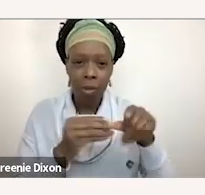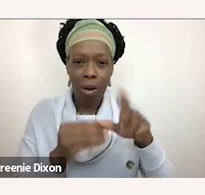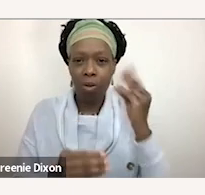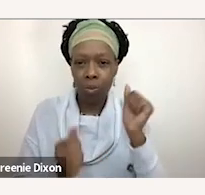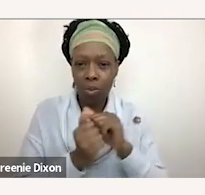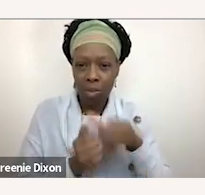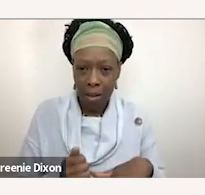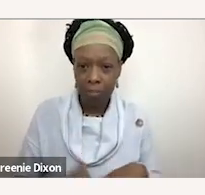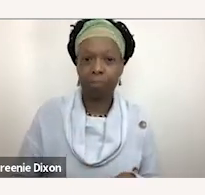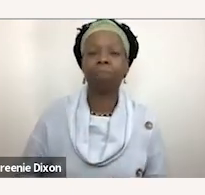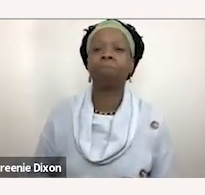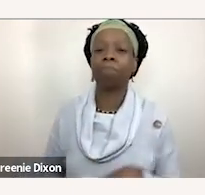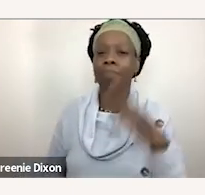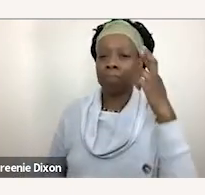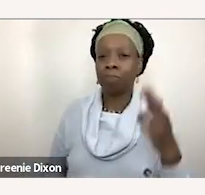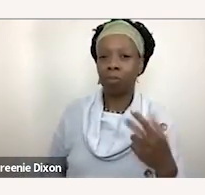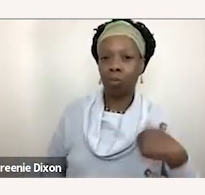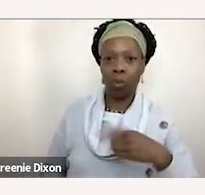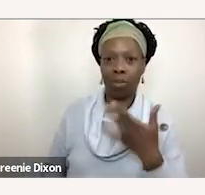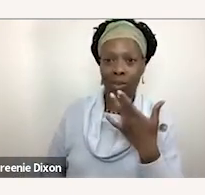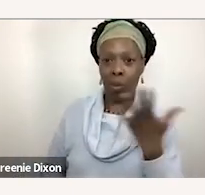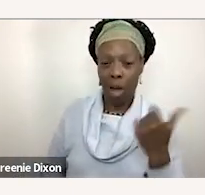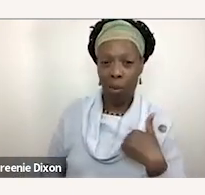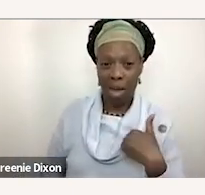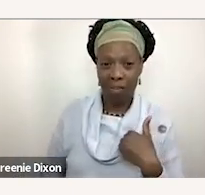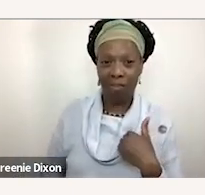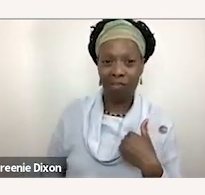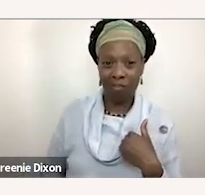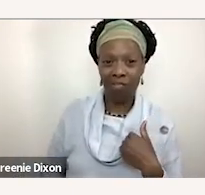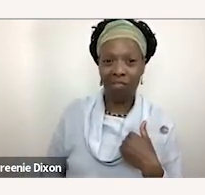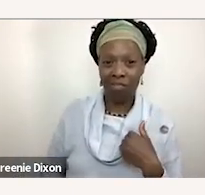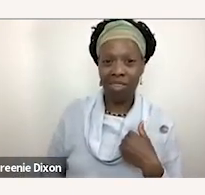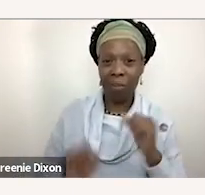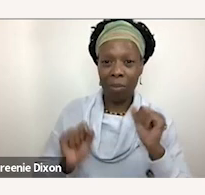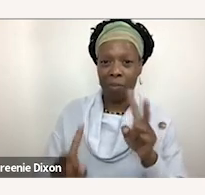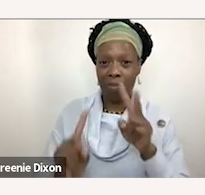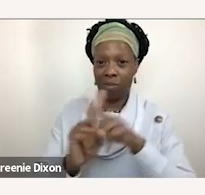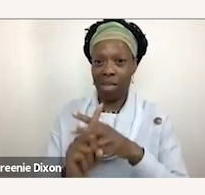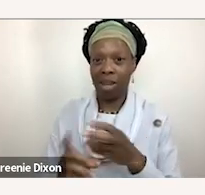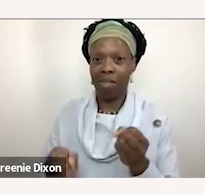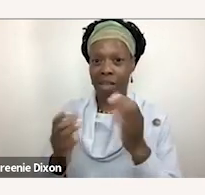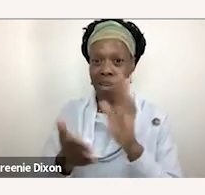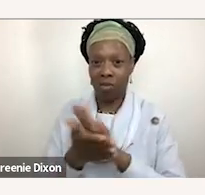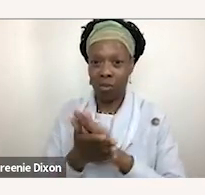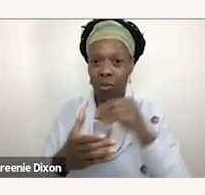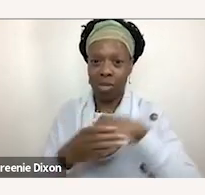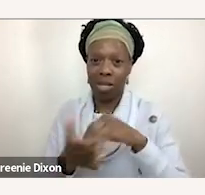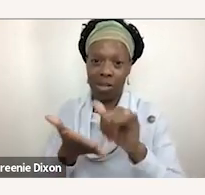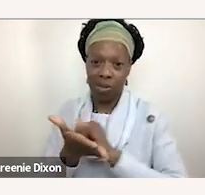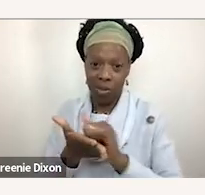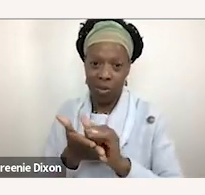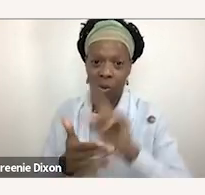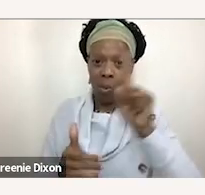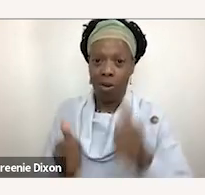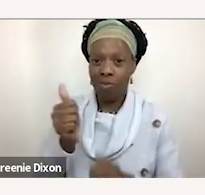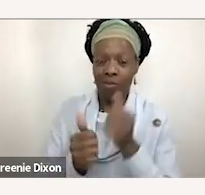so with as i said we've been fortunate enough to be uh implemented this in quite a few schools across new york city and and one of the